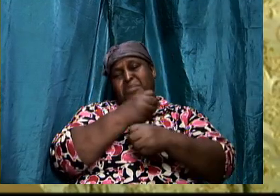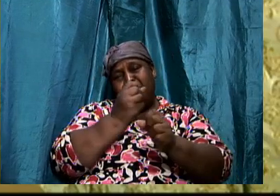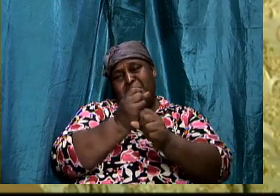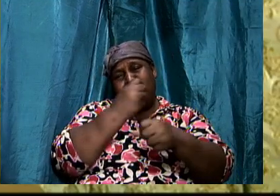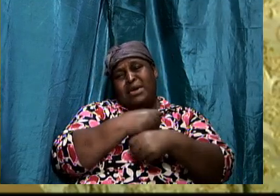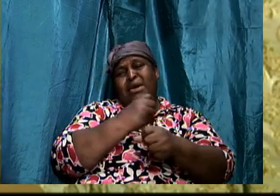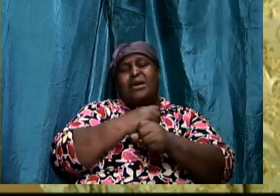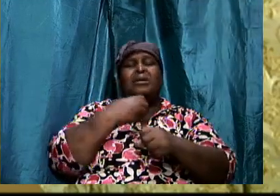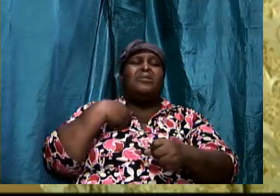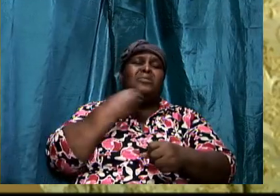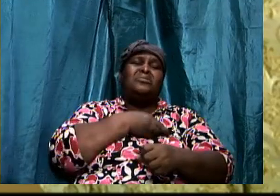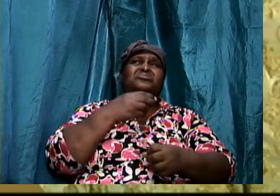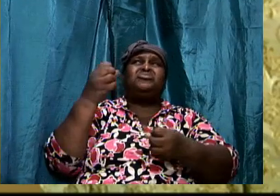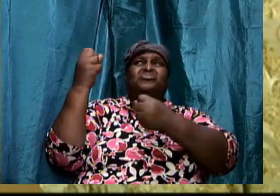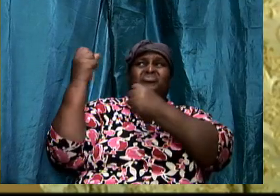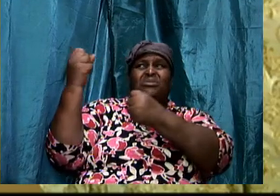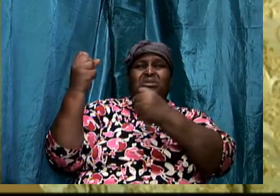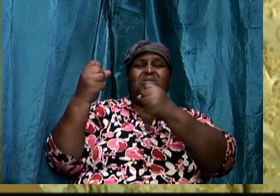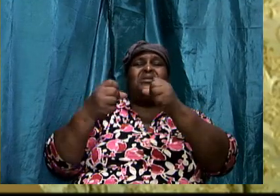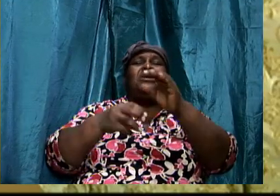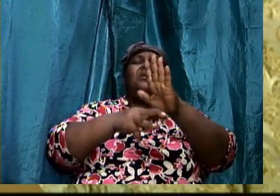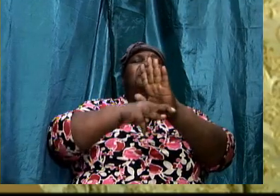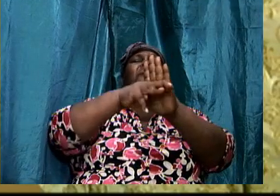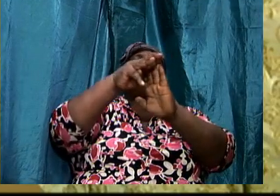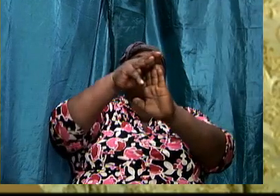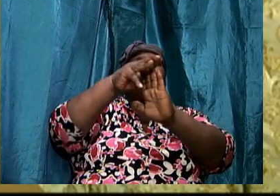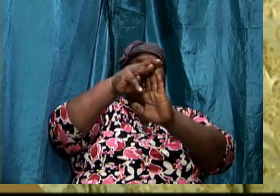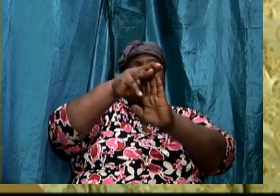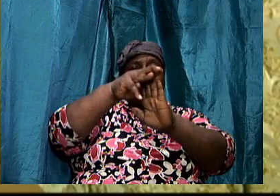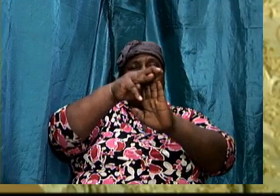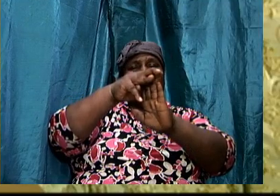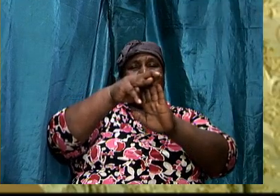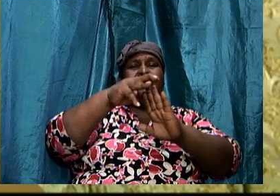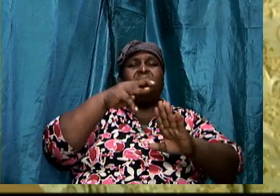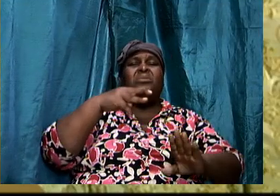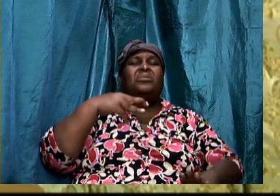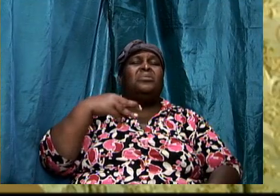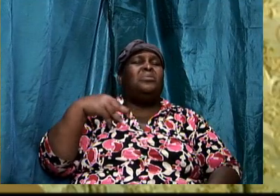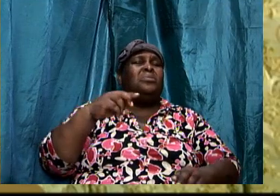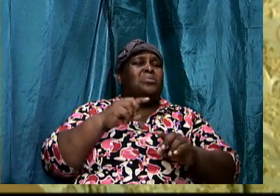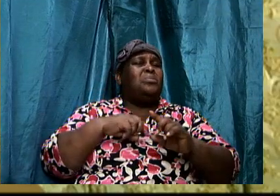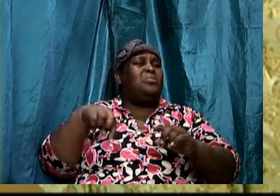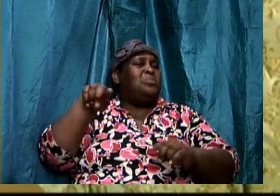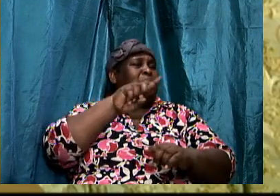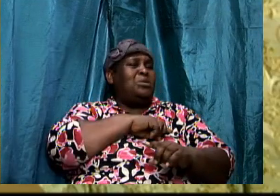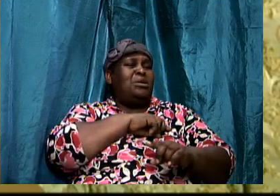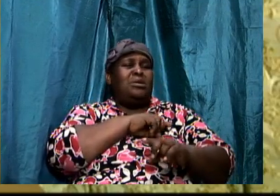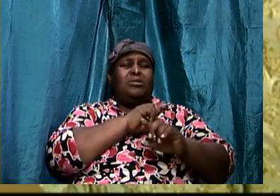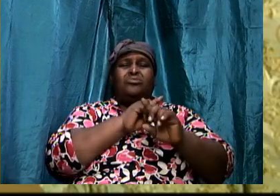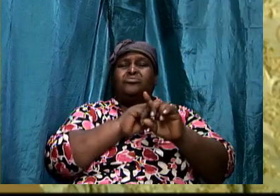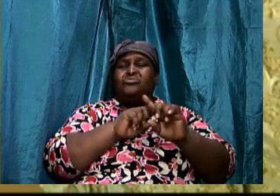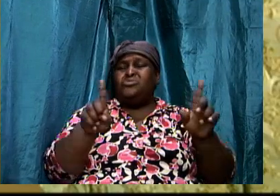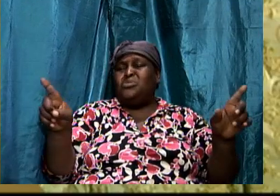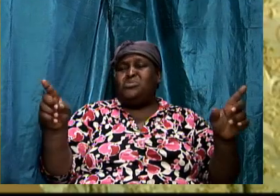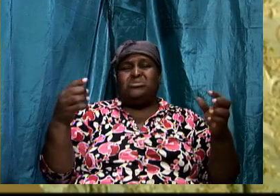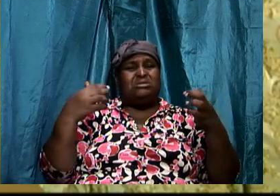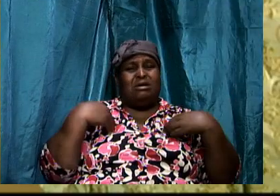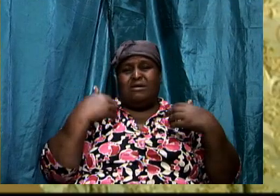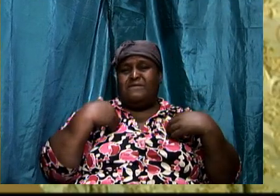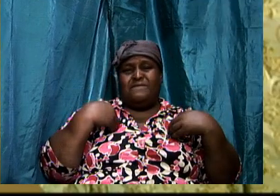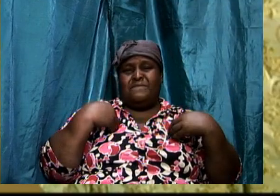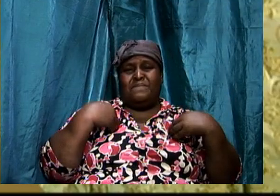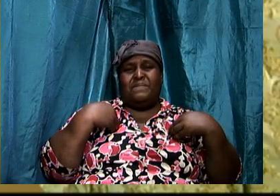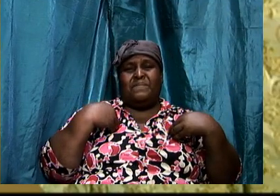be strengthened and to grow. We are lacking in those critical elements because